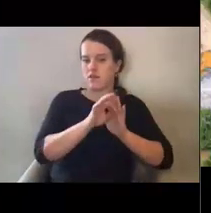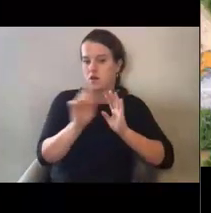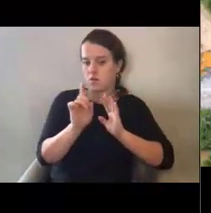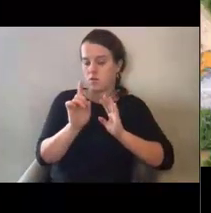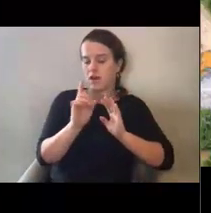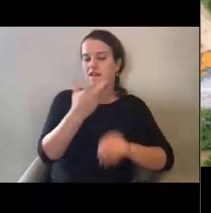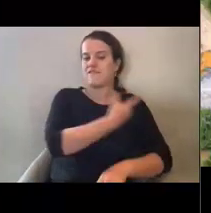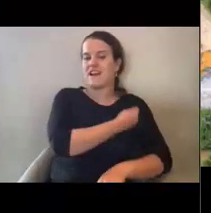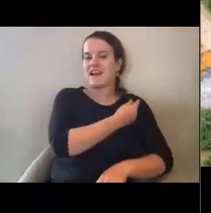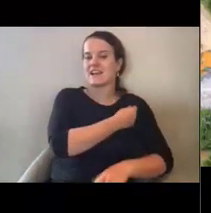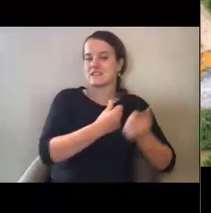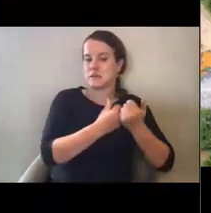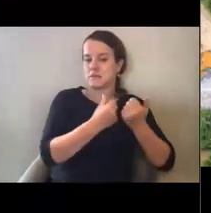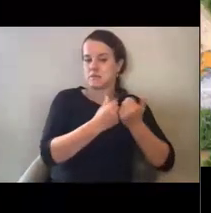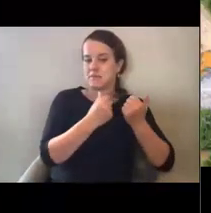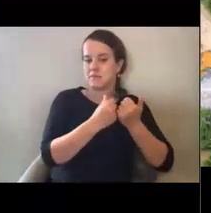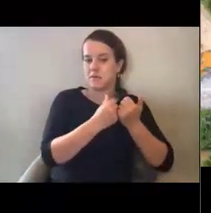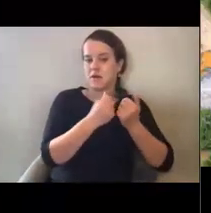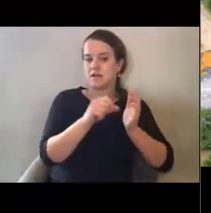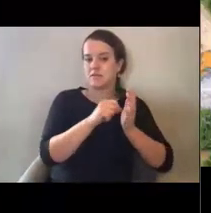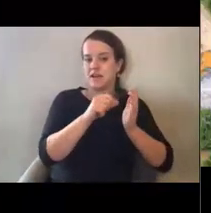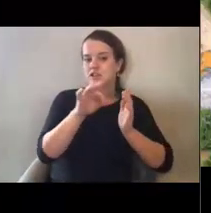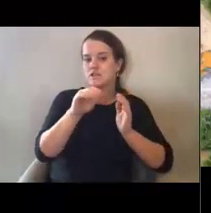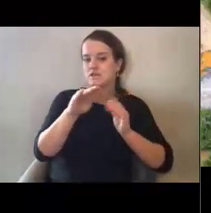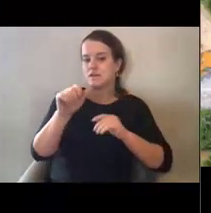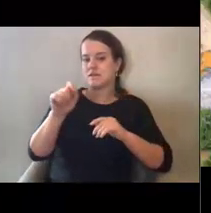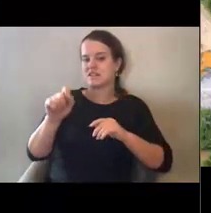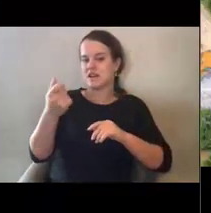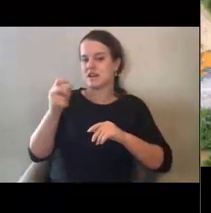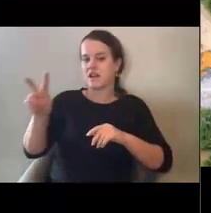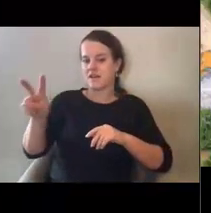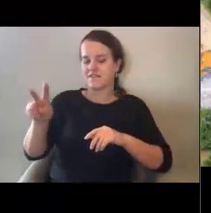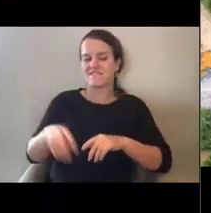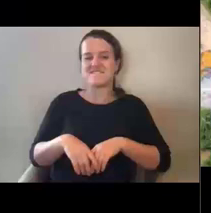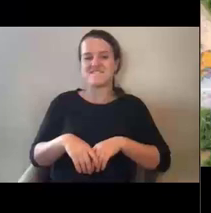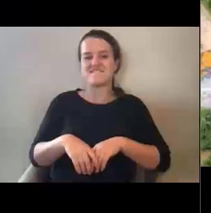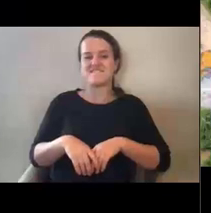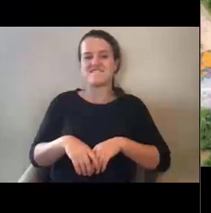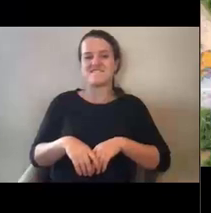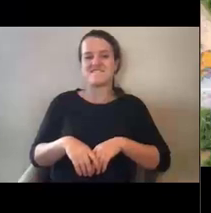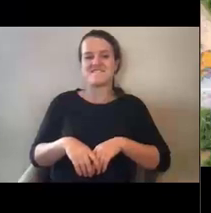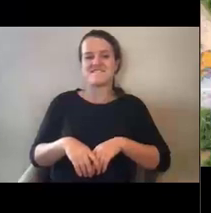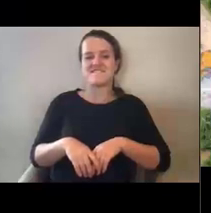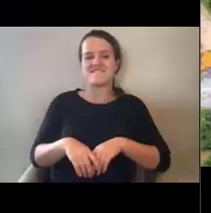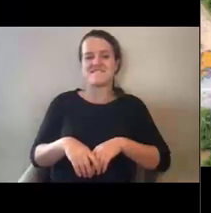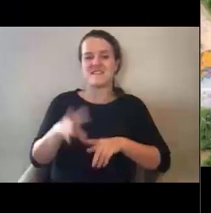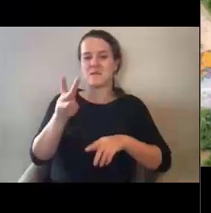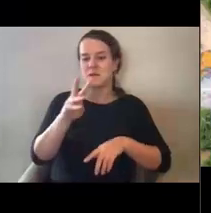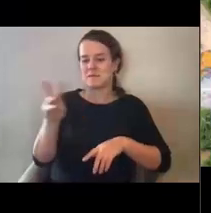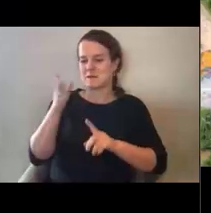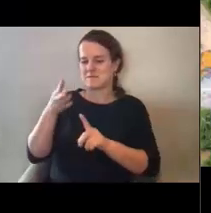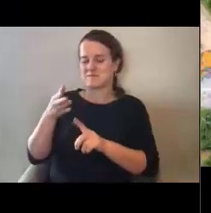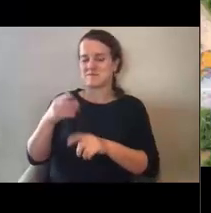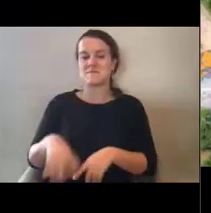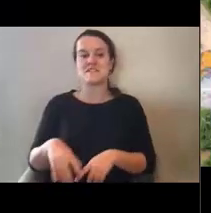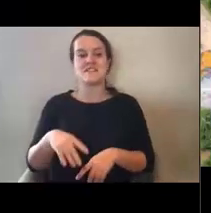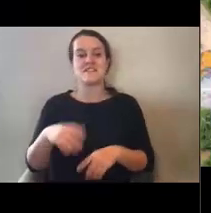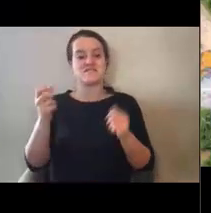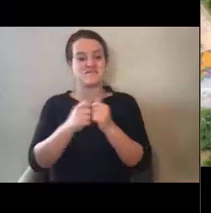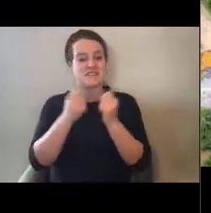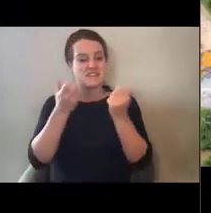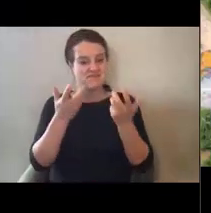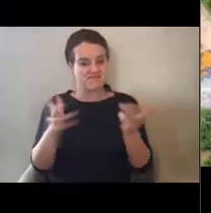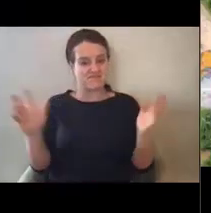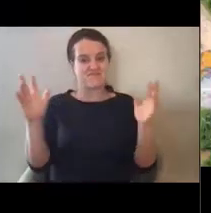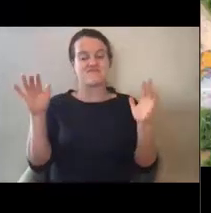support page on fema.gov. And with that, I think I'm going to hand it